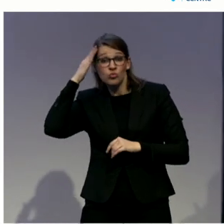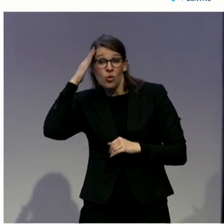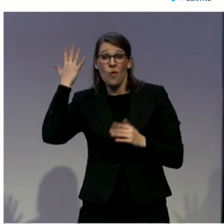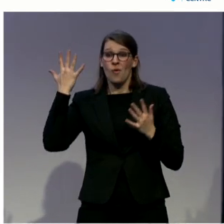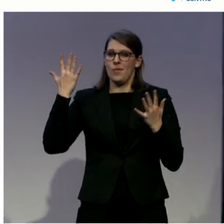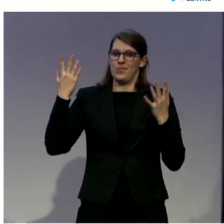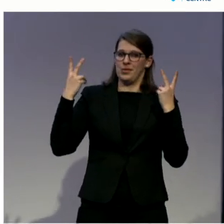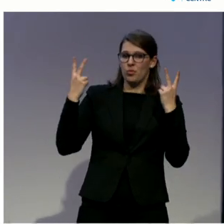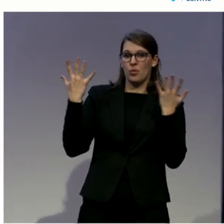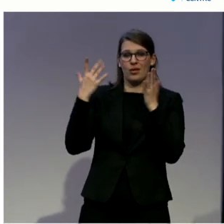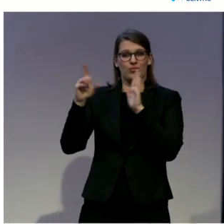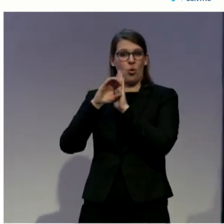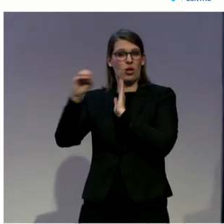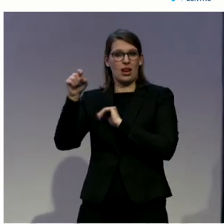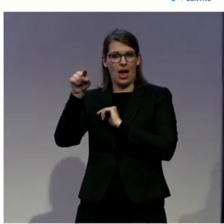resolution platforms.